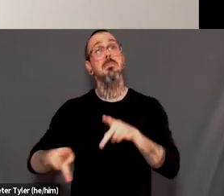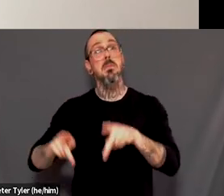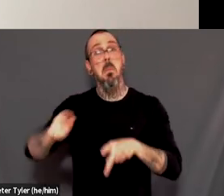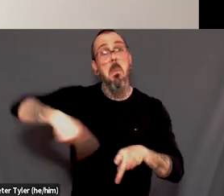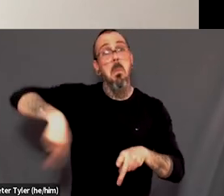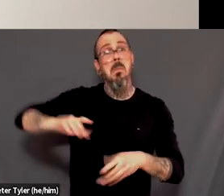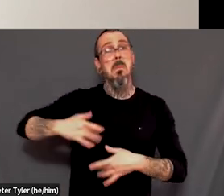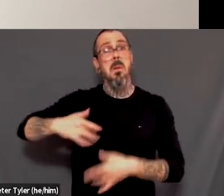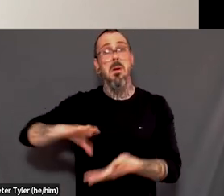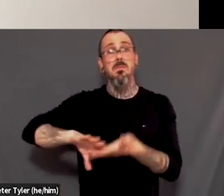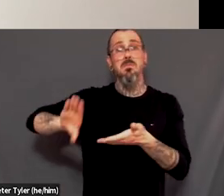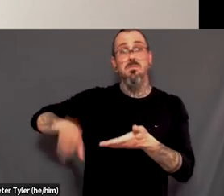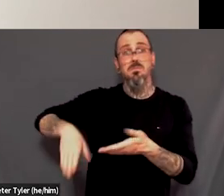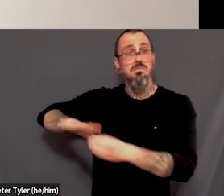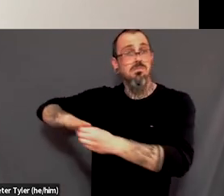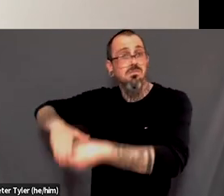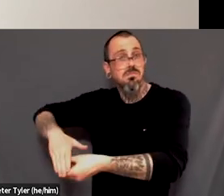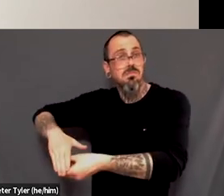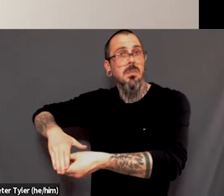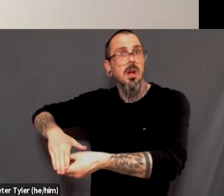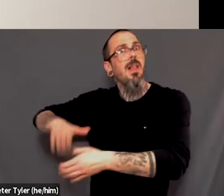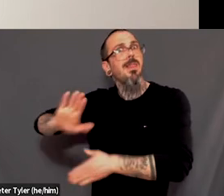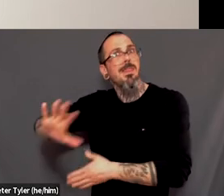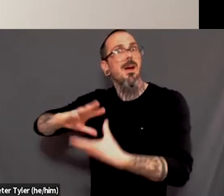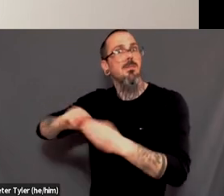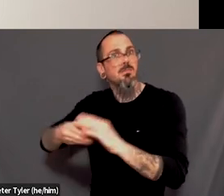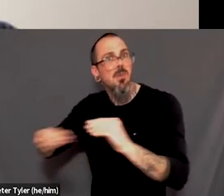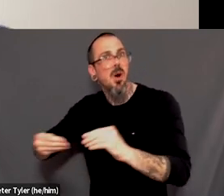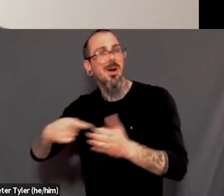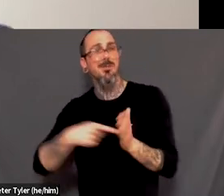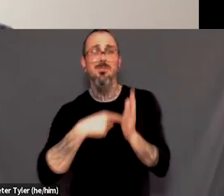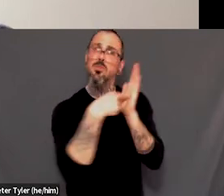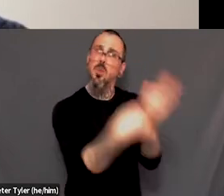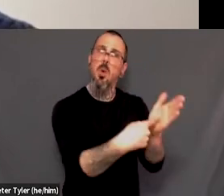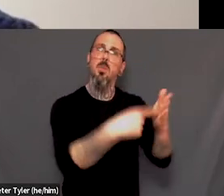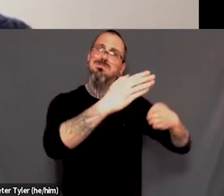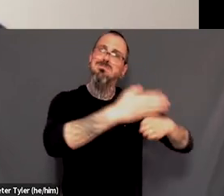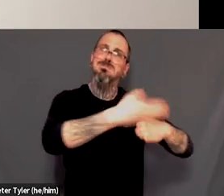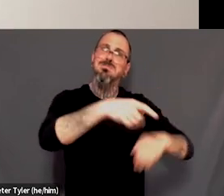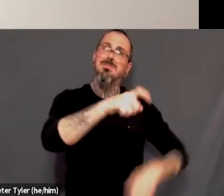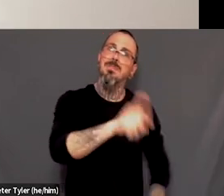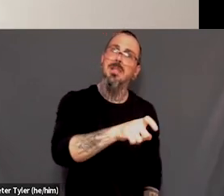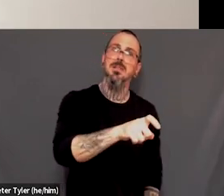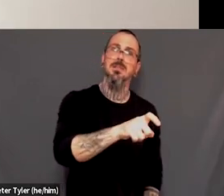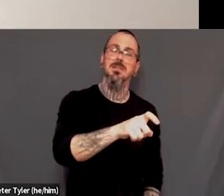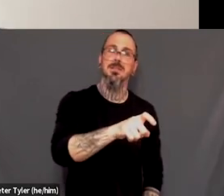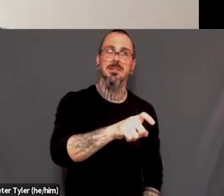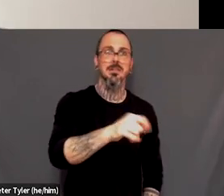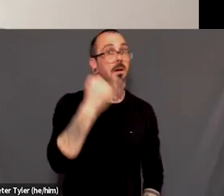heard, um, is, is just really essential. So I'm going to take the opportunities I can when, you know, in this world to do that, I think.